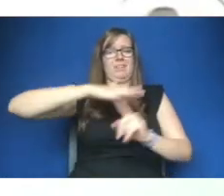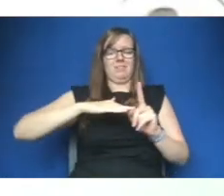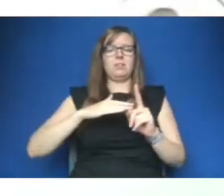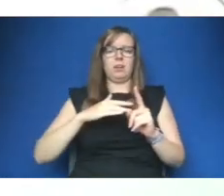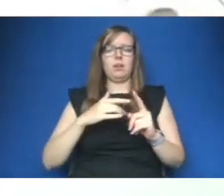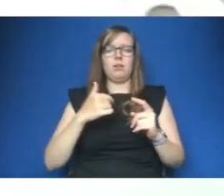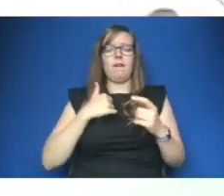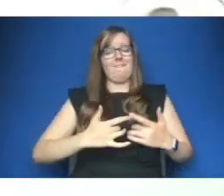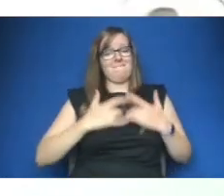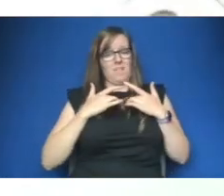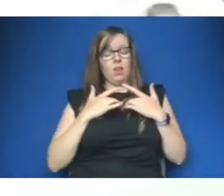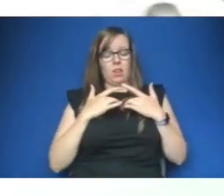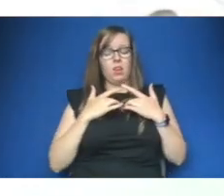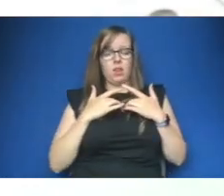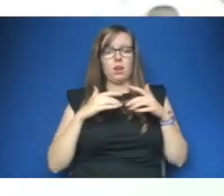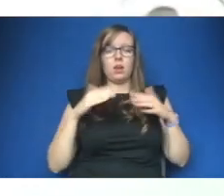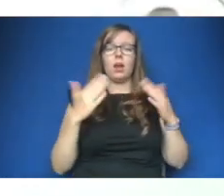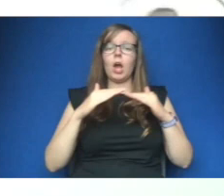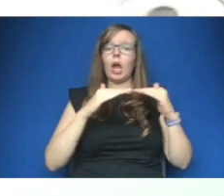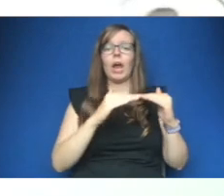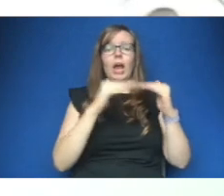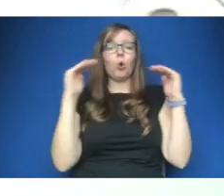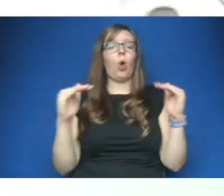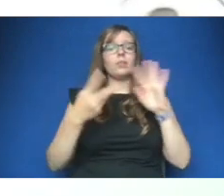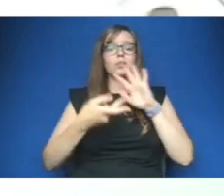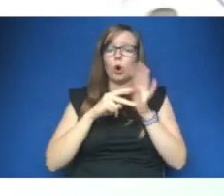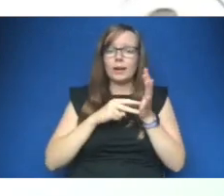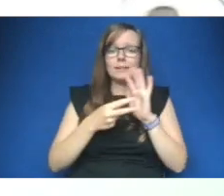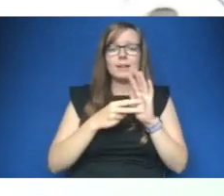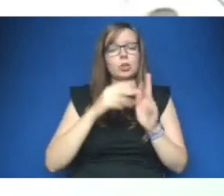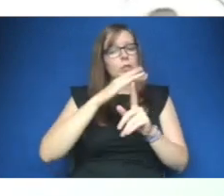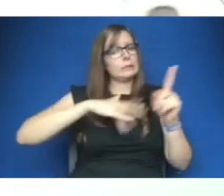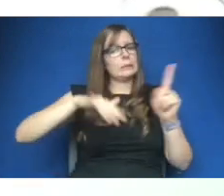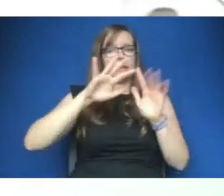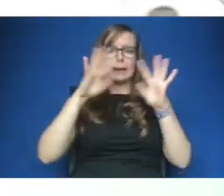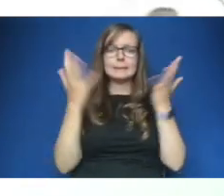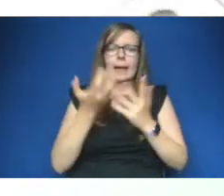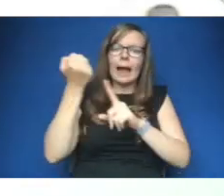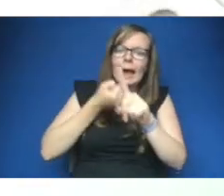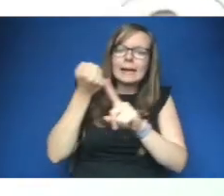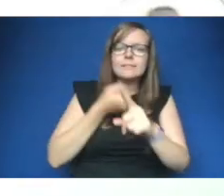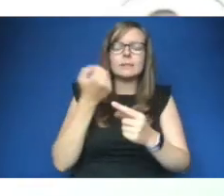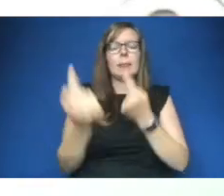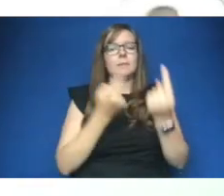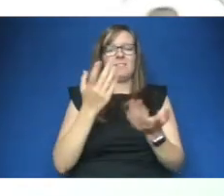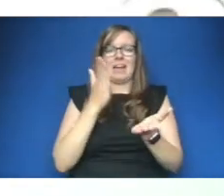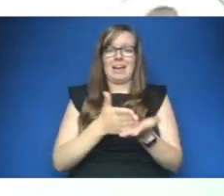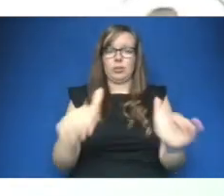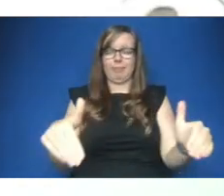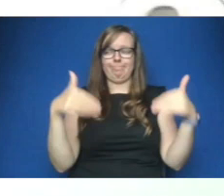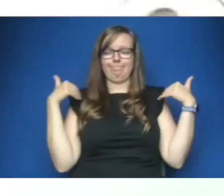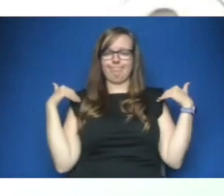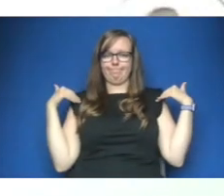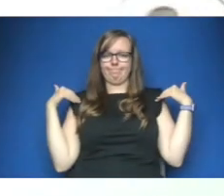even equality organizations society as a whole activists have actually been sitting back when it comes to looking at